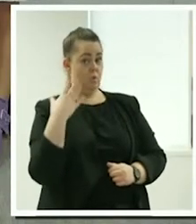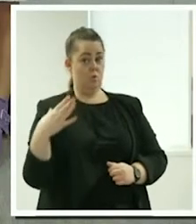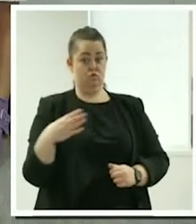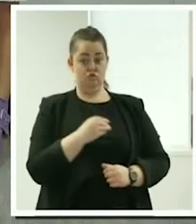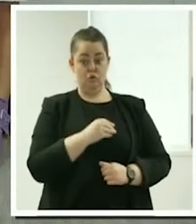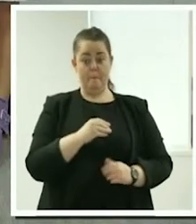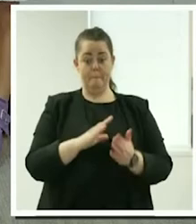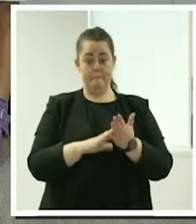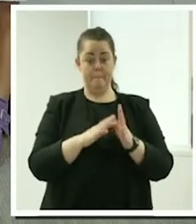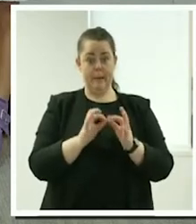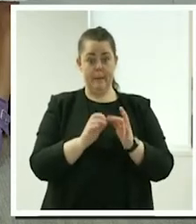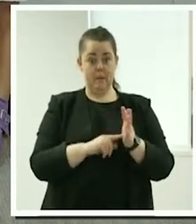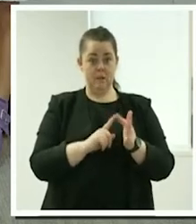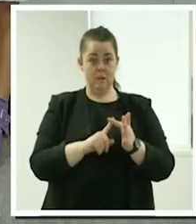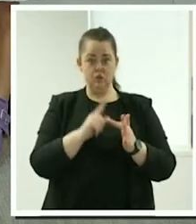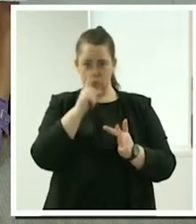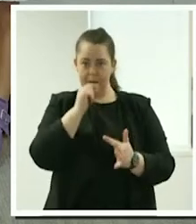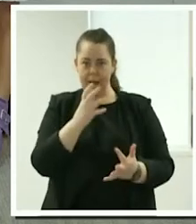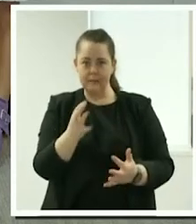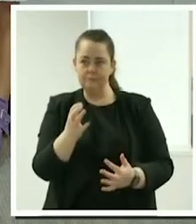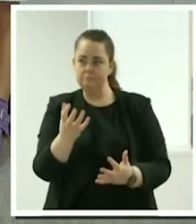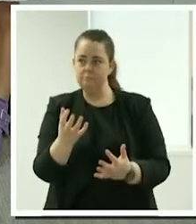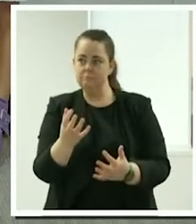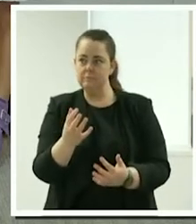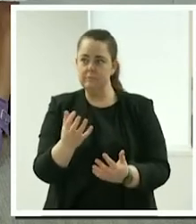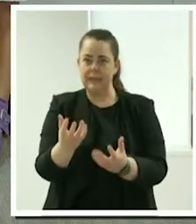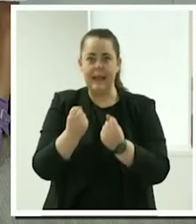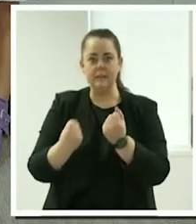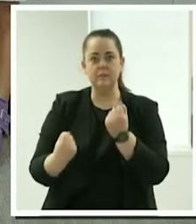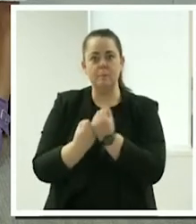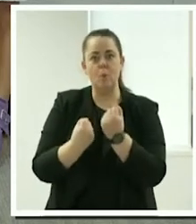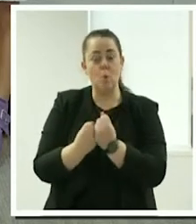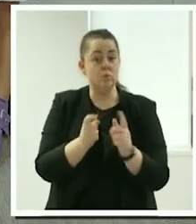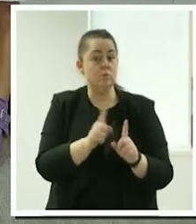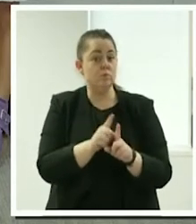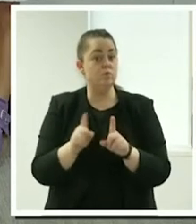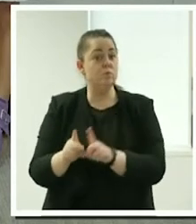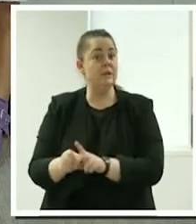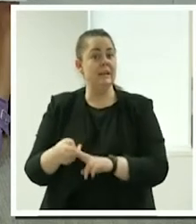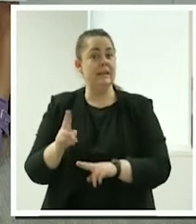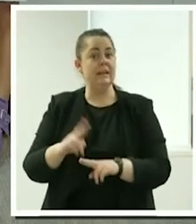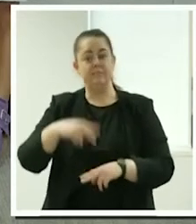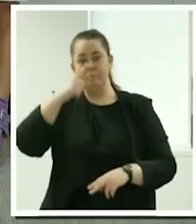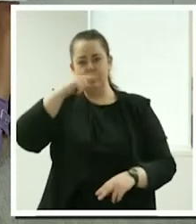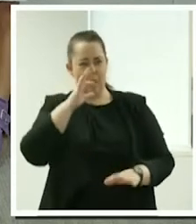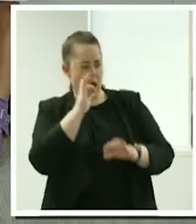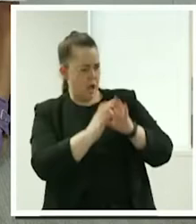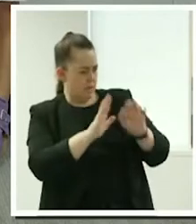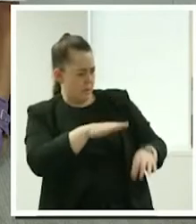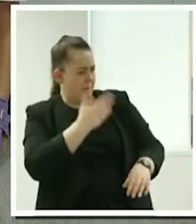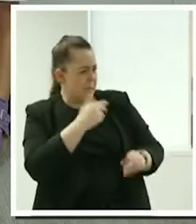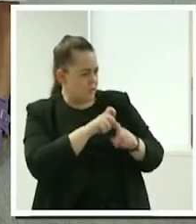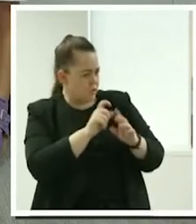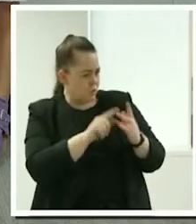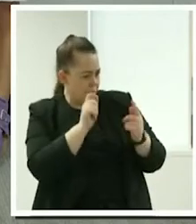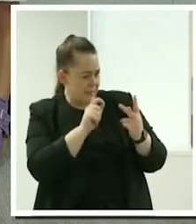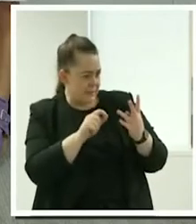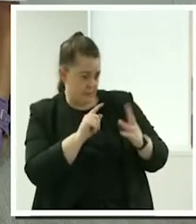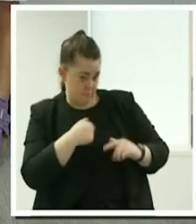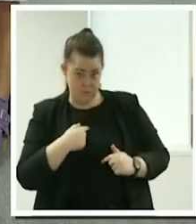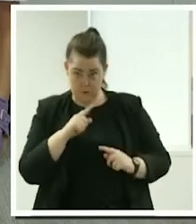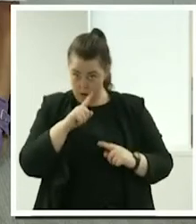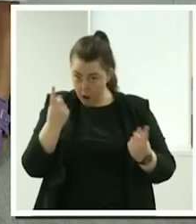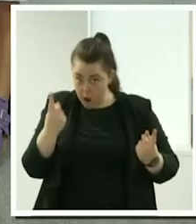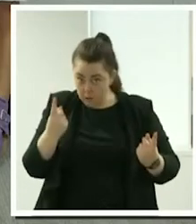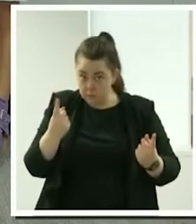support as well if you're being asked to do things you can't do or you're just not sure. That's right